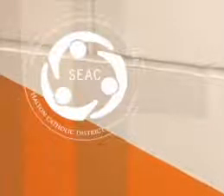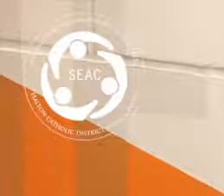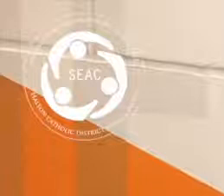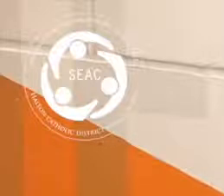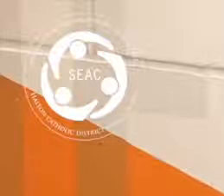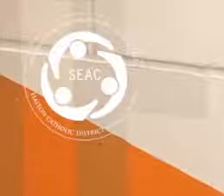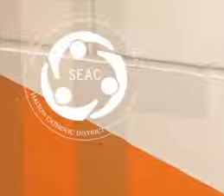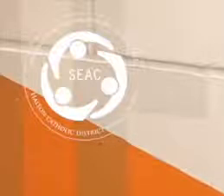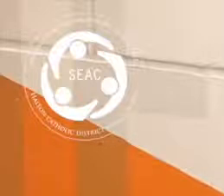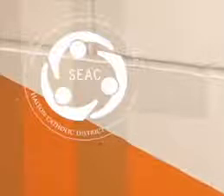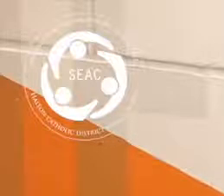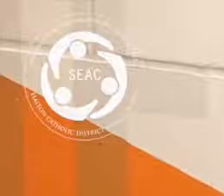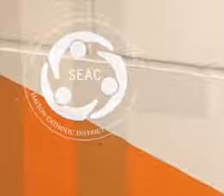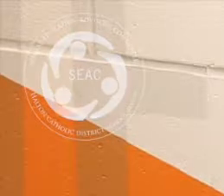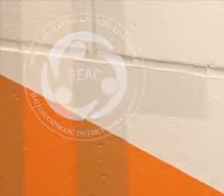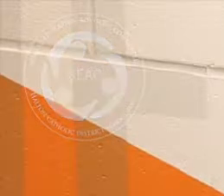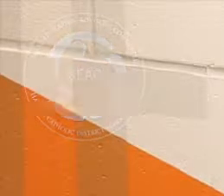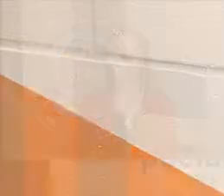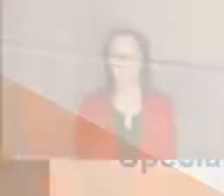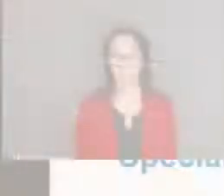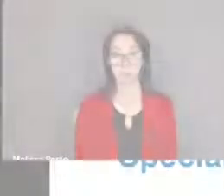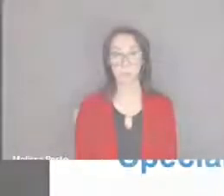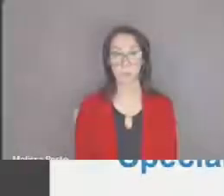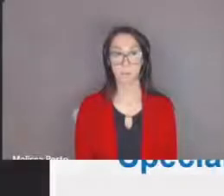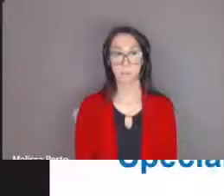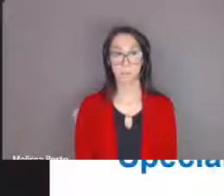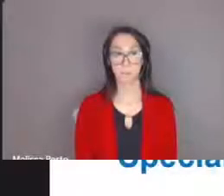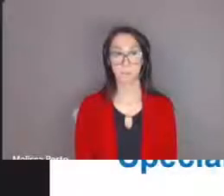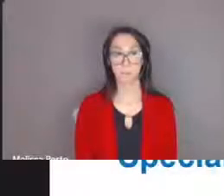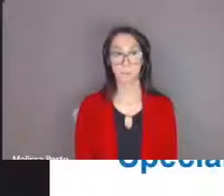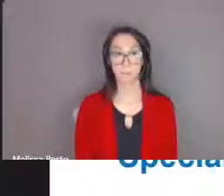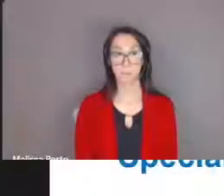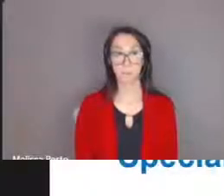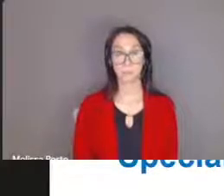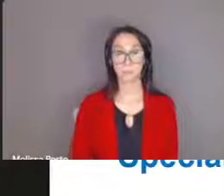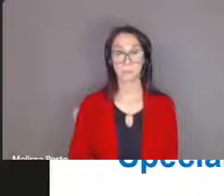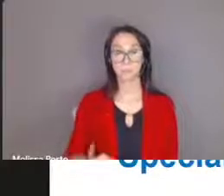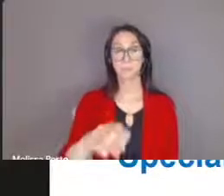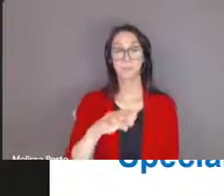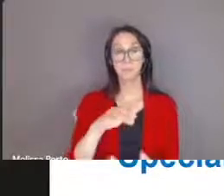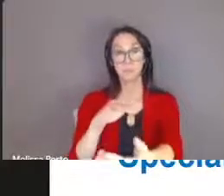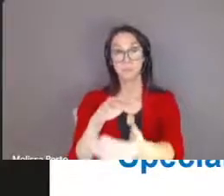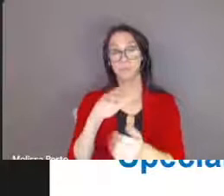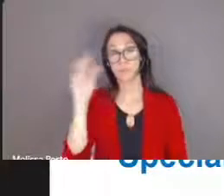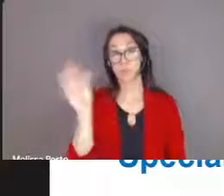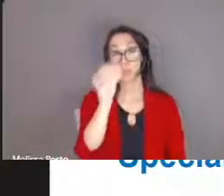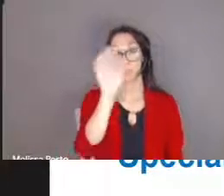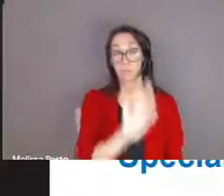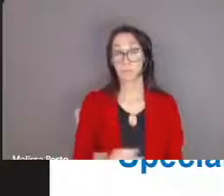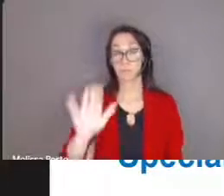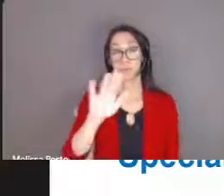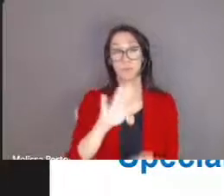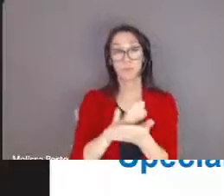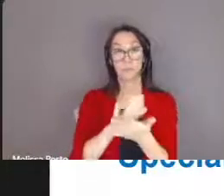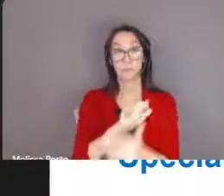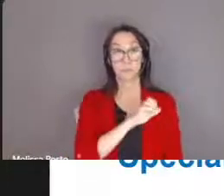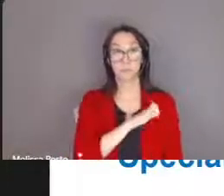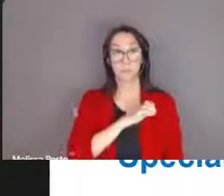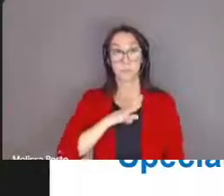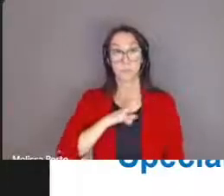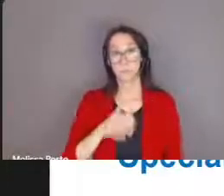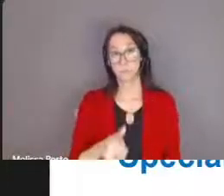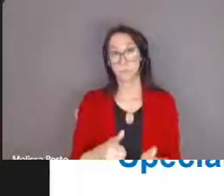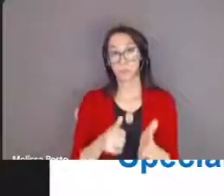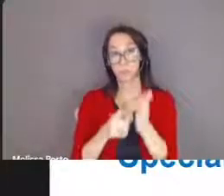can be found on our website we hope you can join us each school board in ontario is mandated to establish a special education advisory committee